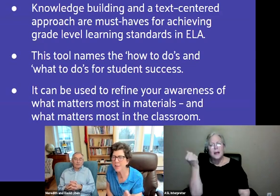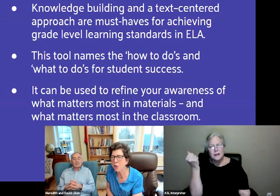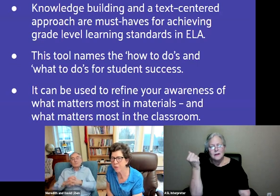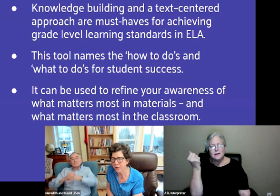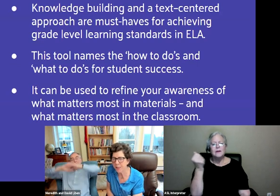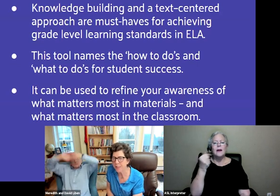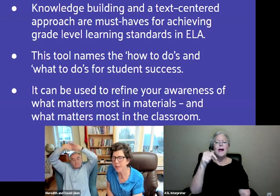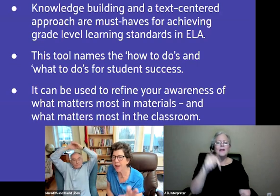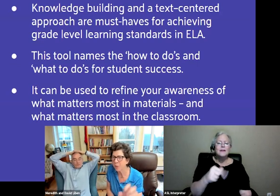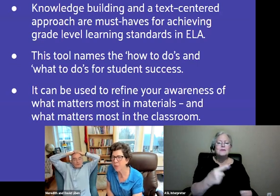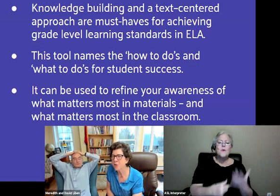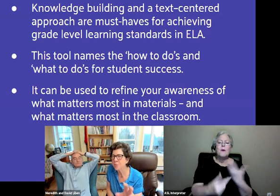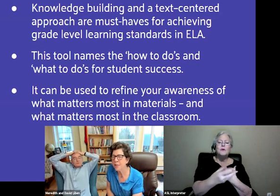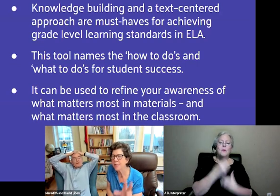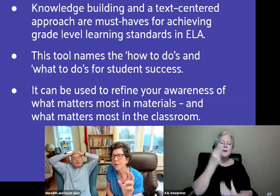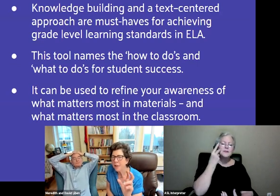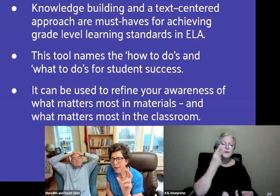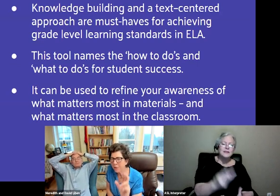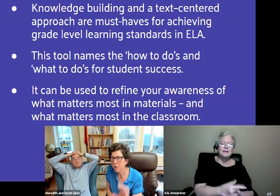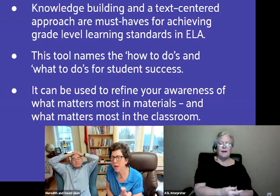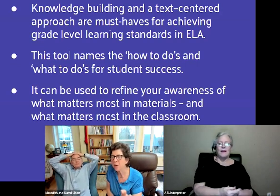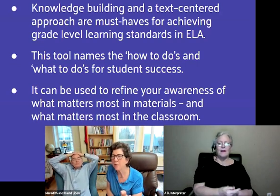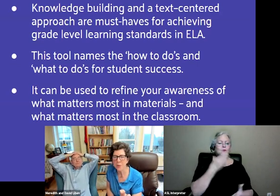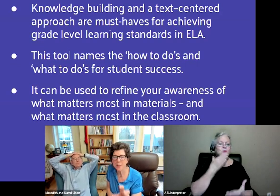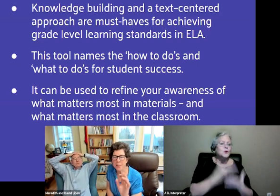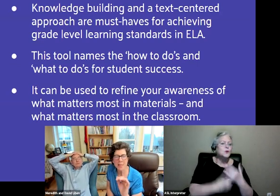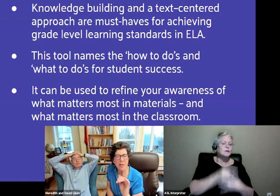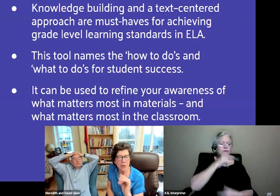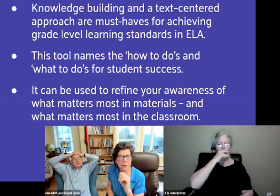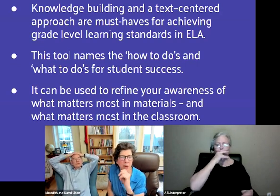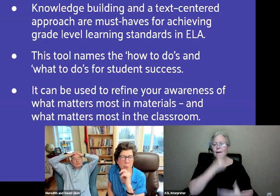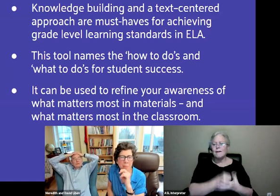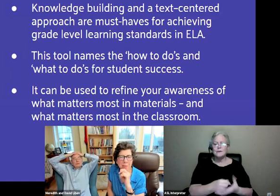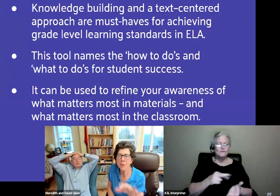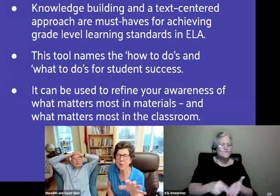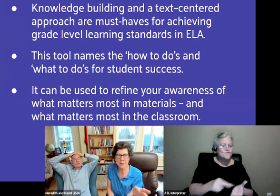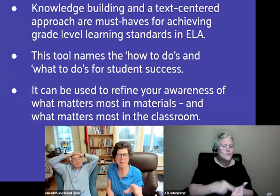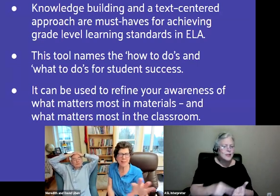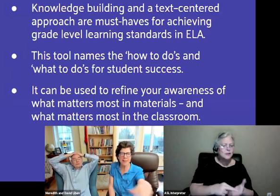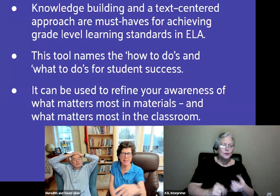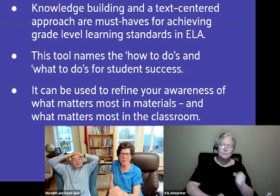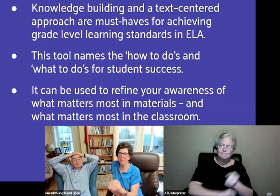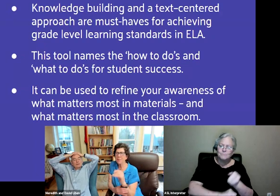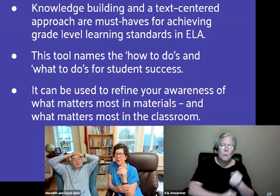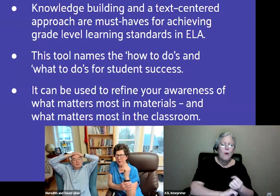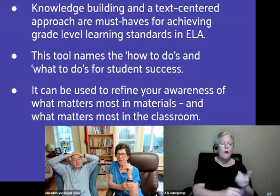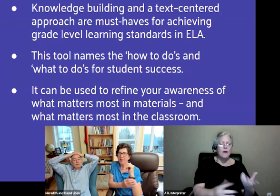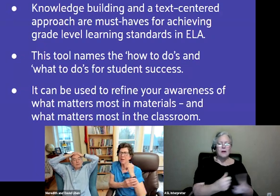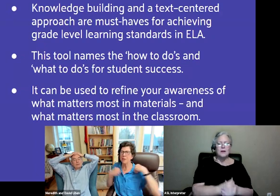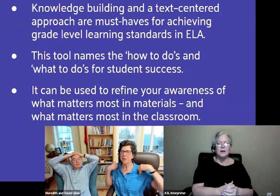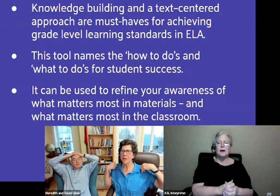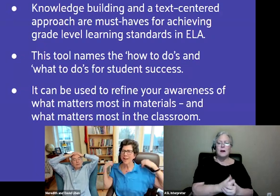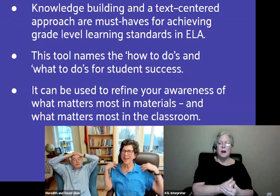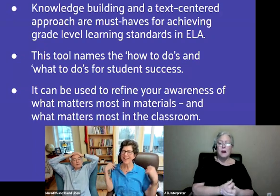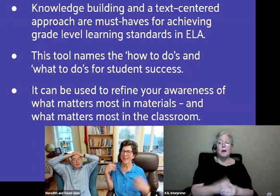because they're good for kids. They have a research base. They have good outcomes for kids. So that's what- And we're hoping publishers